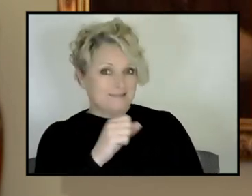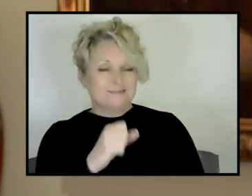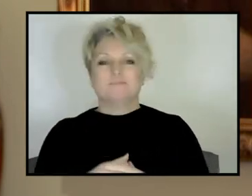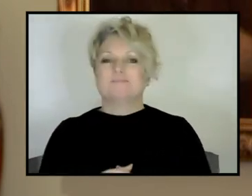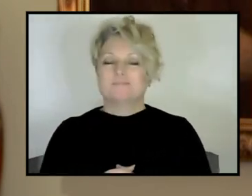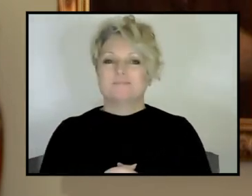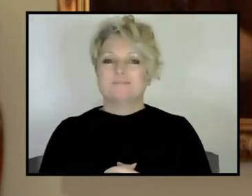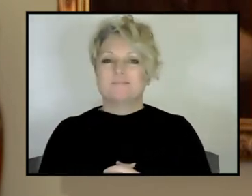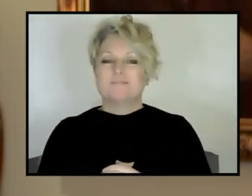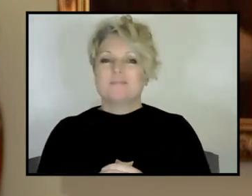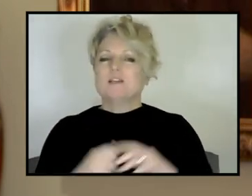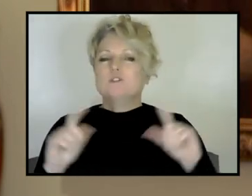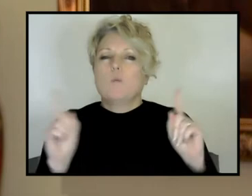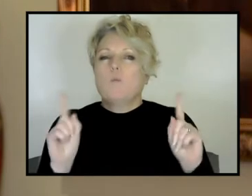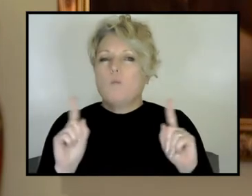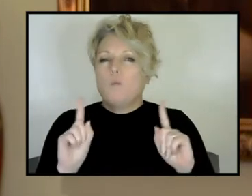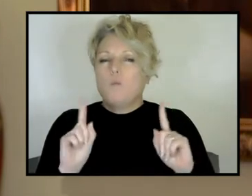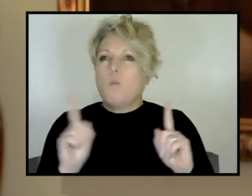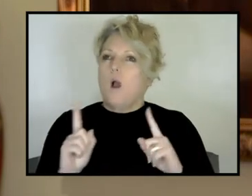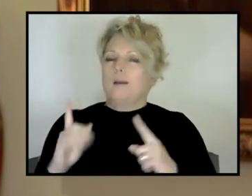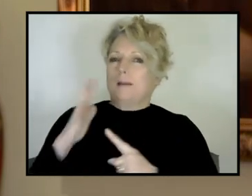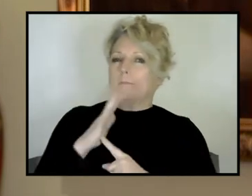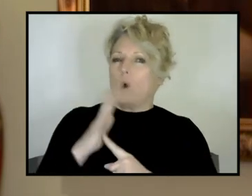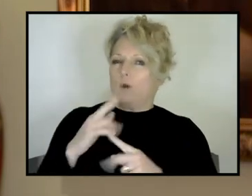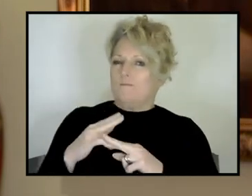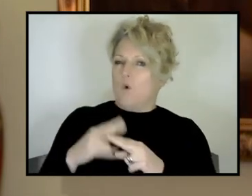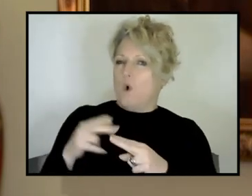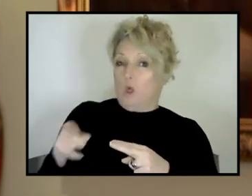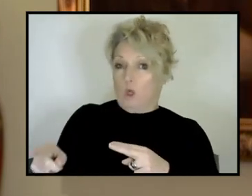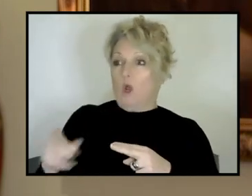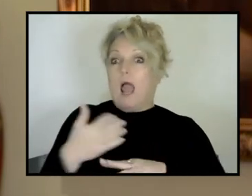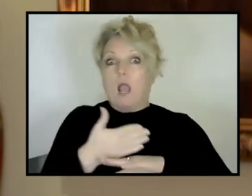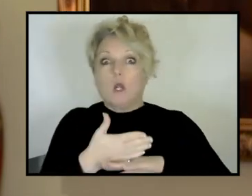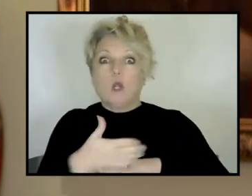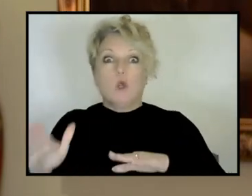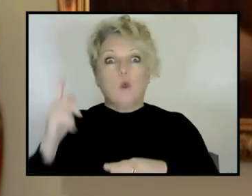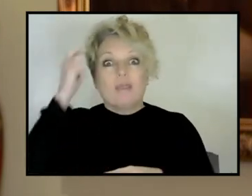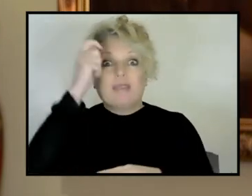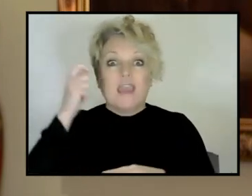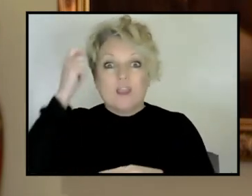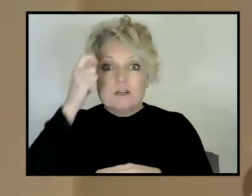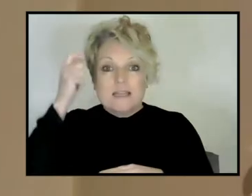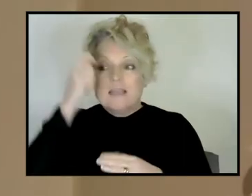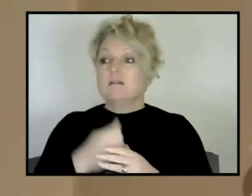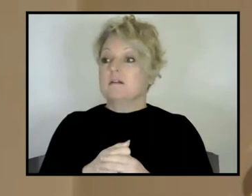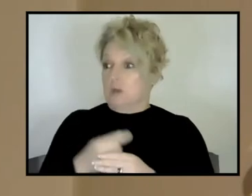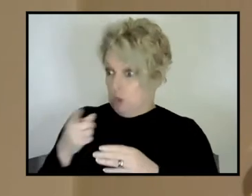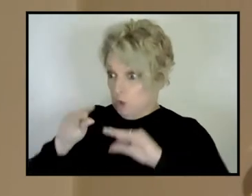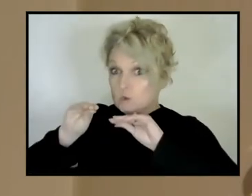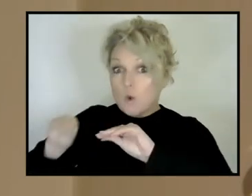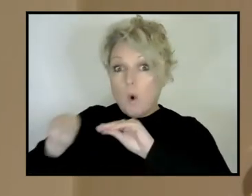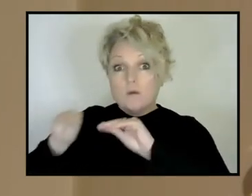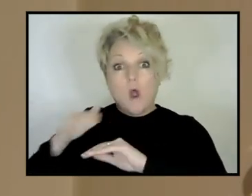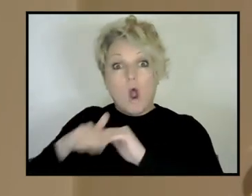what, what was the, what was the significance of this theory when, when, when you came in? Was it, was it taught in this sort of historical